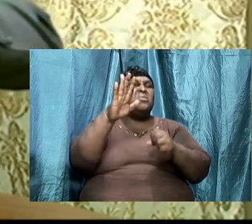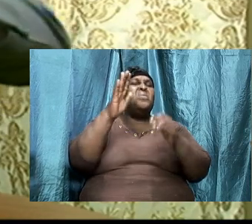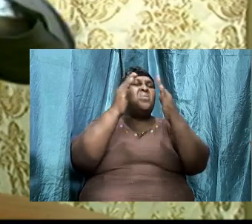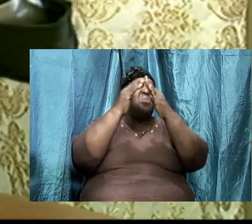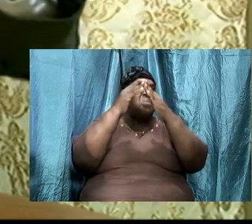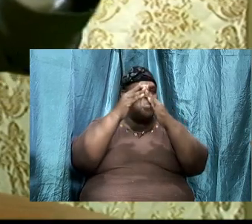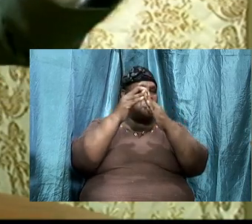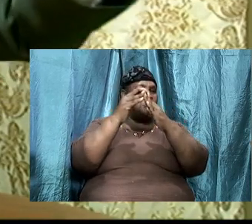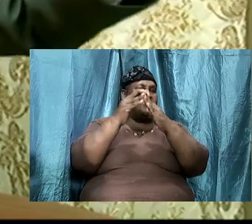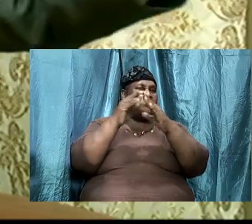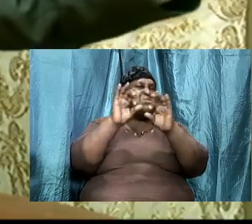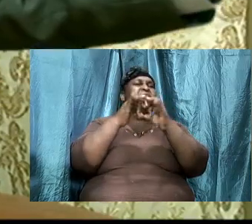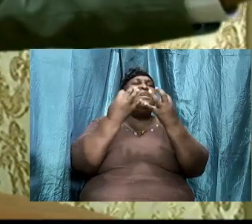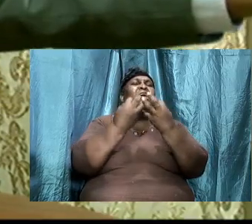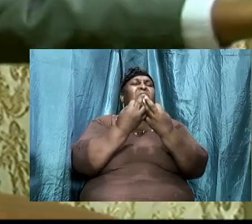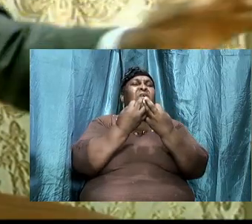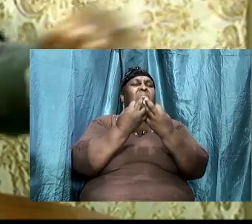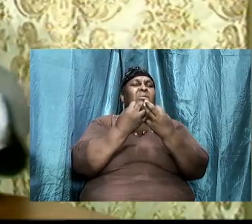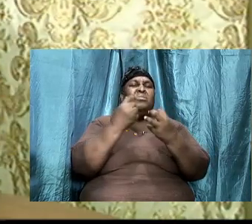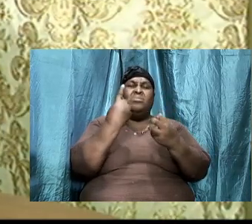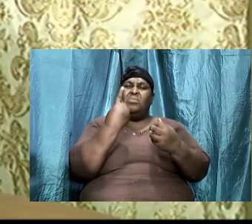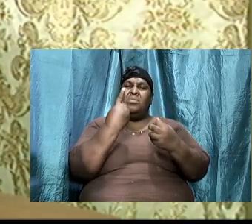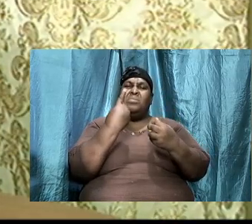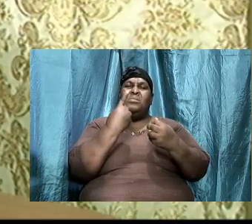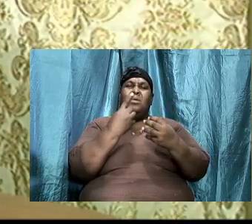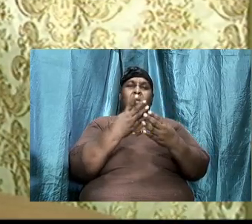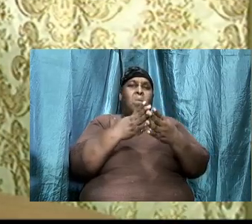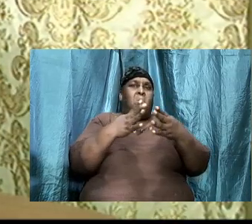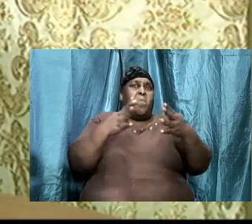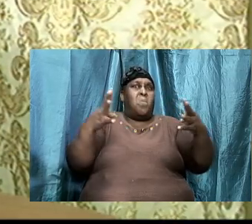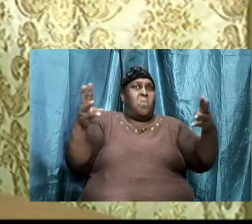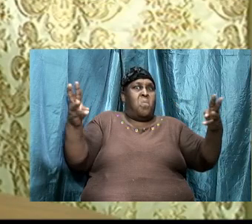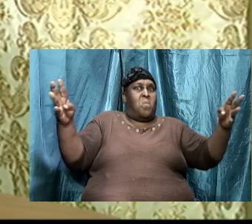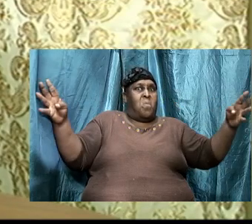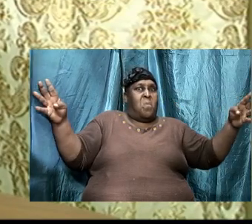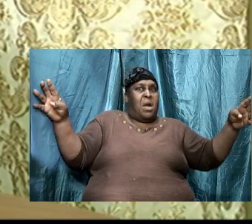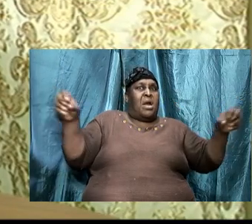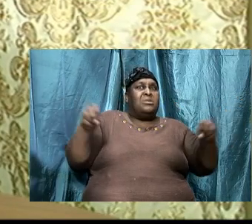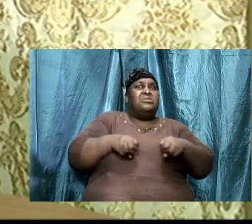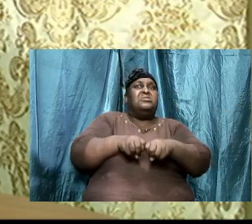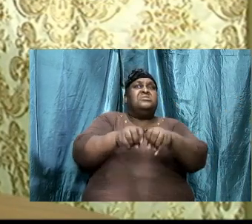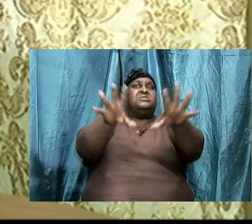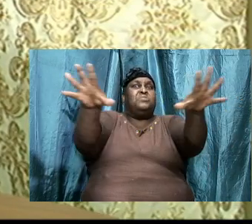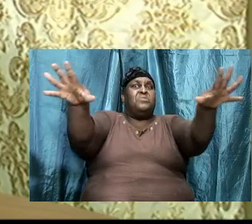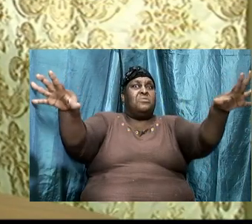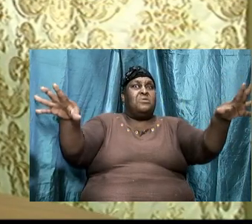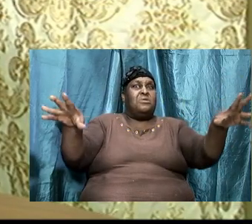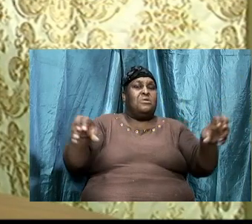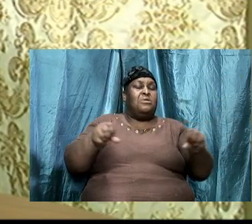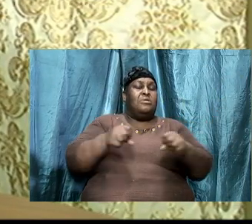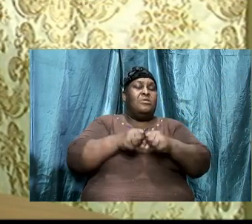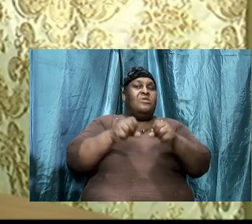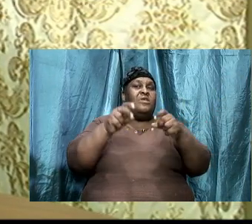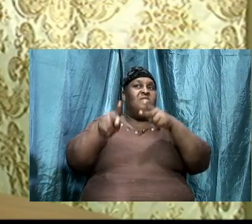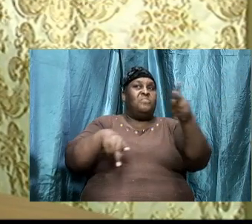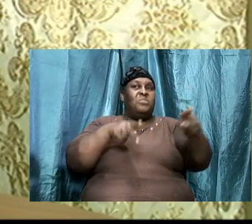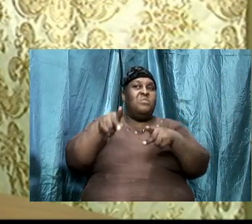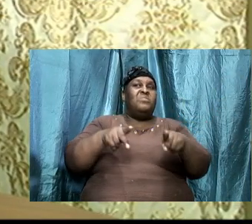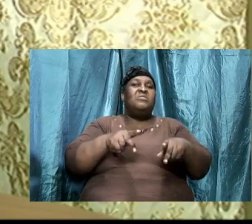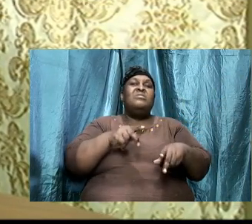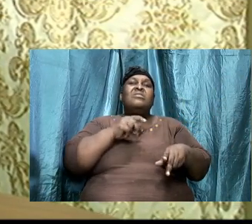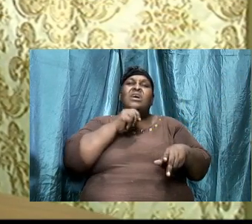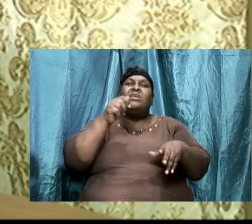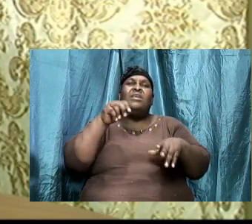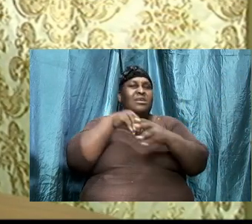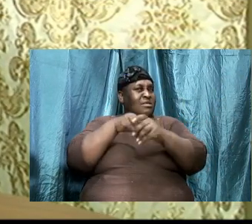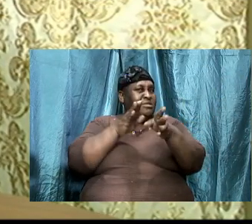a wide spread of people, not just locally, but internationally. You know, I pray that we